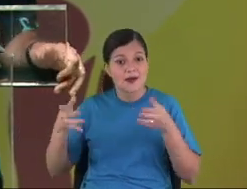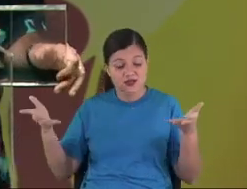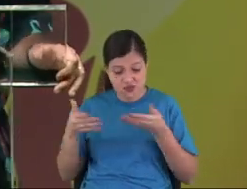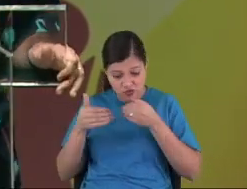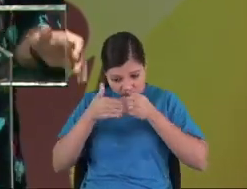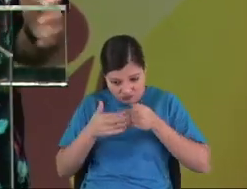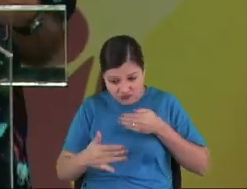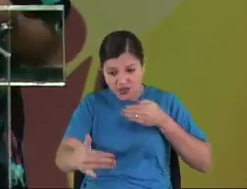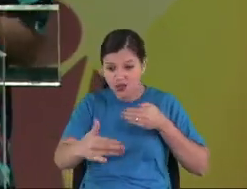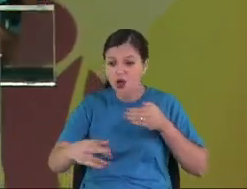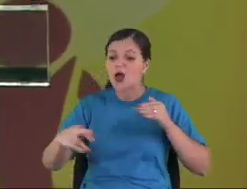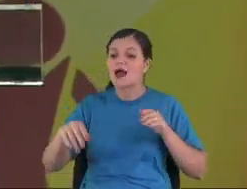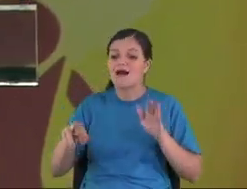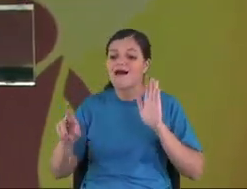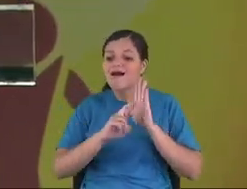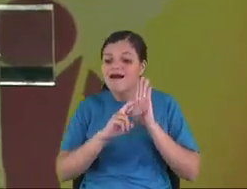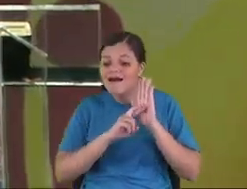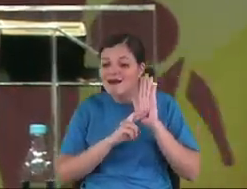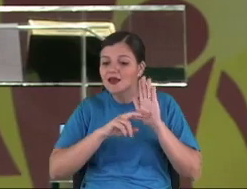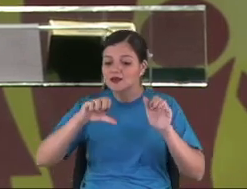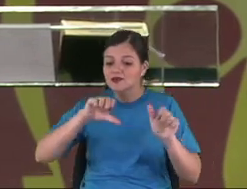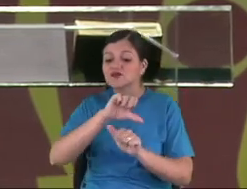start to obey me.